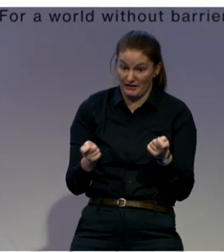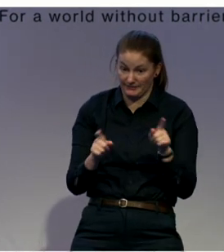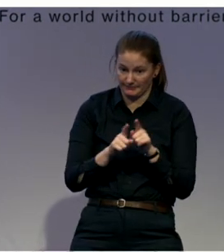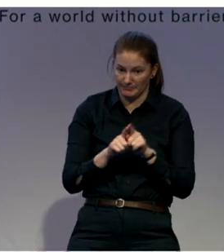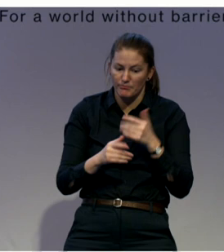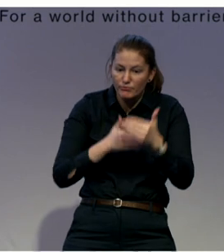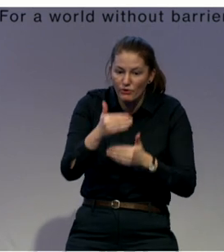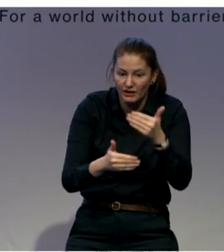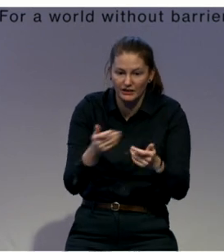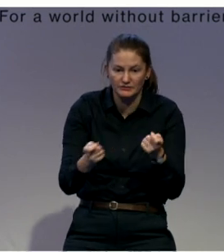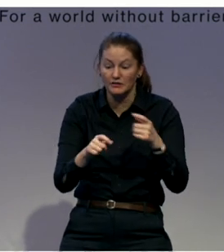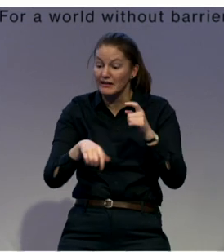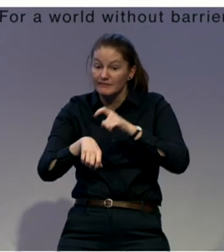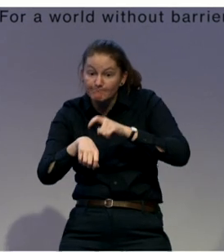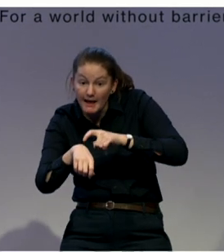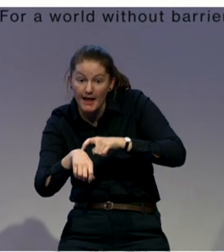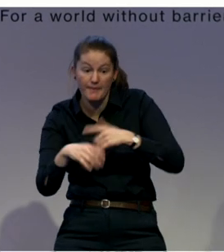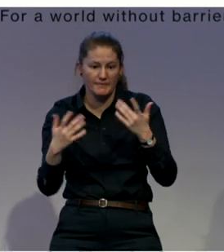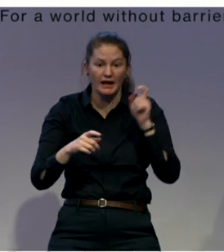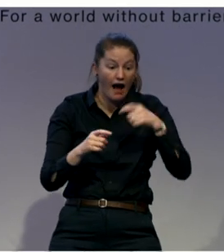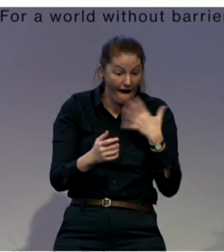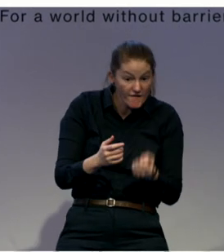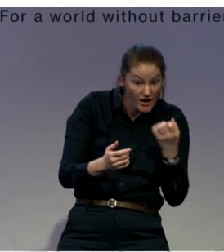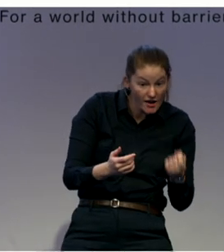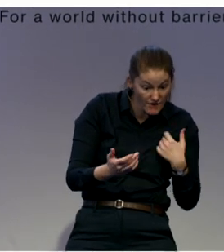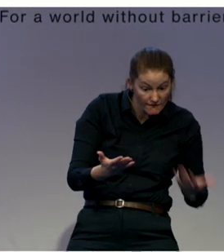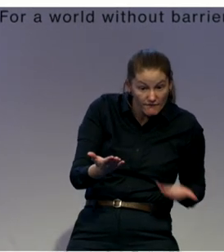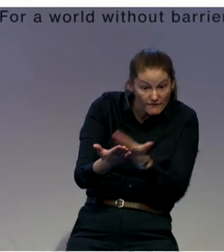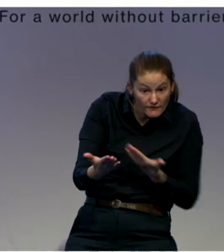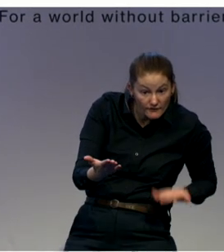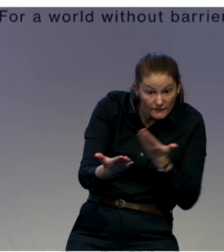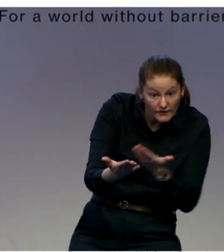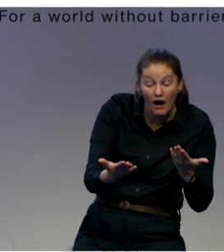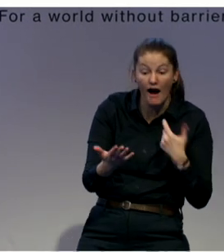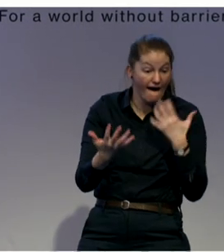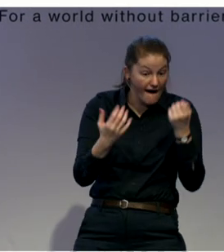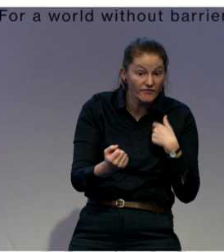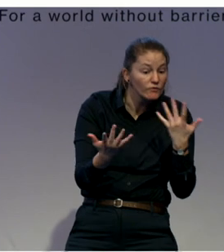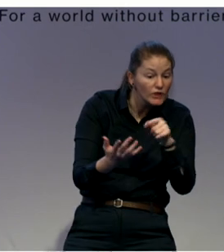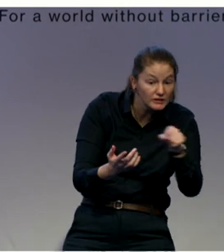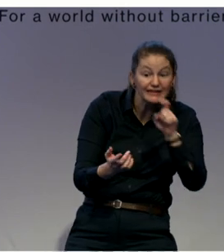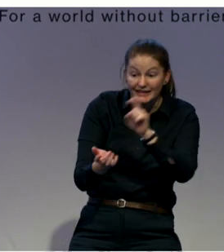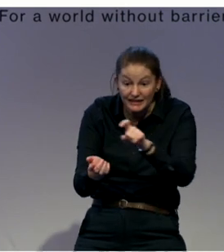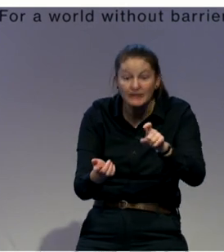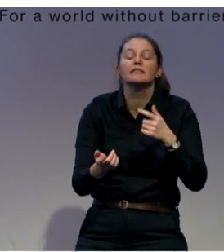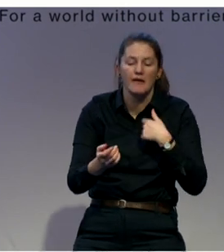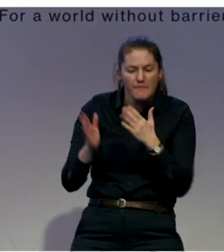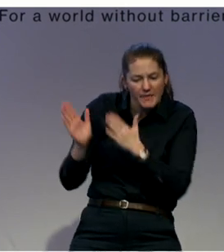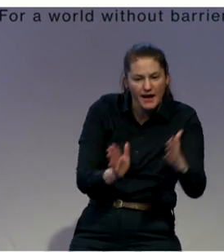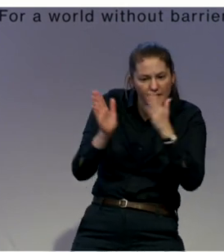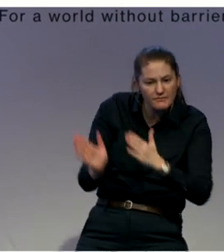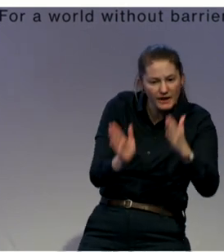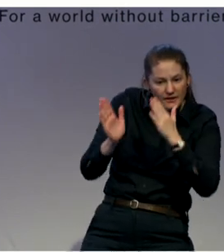carefully analyzed and planned. Because a lack of expertise in this, in managing the change,